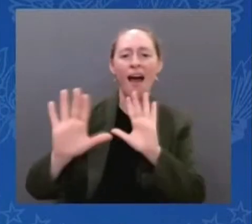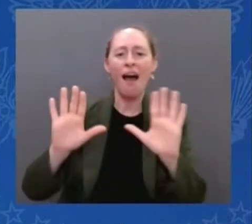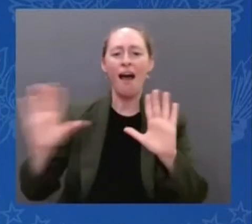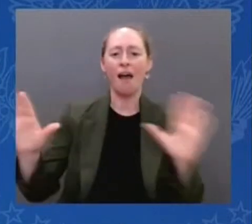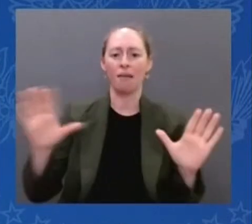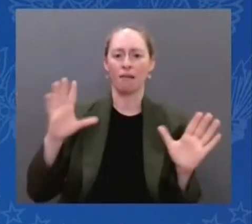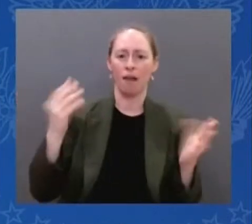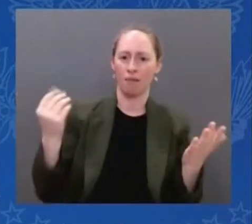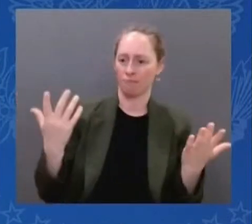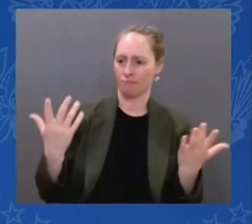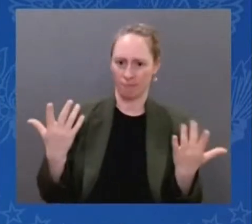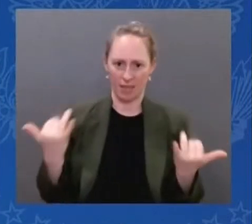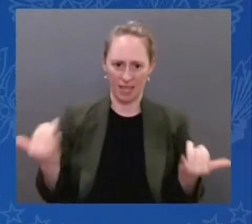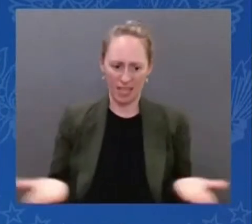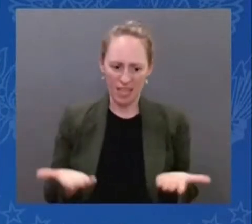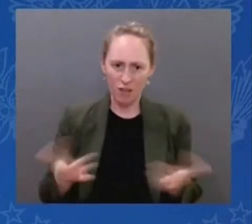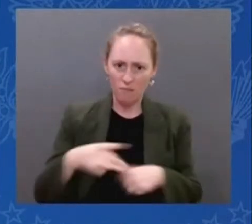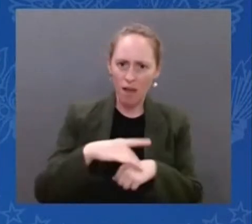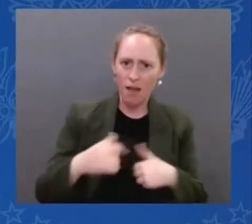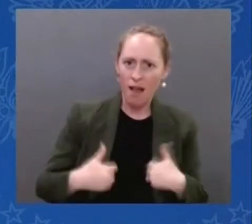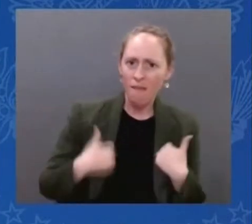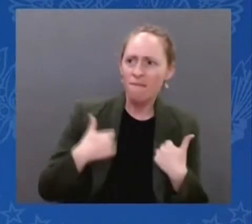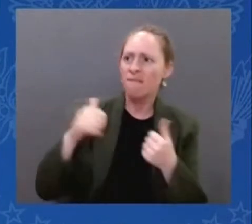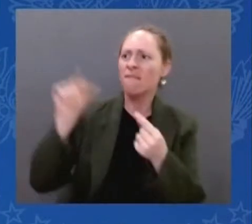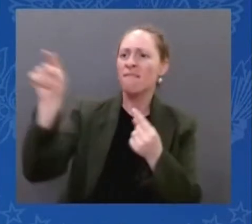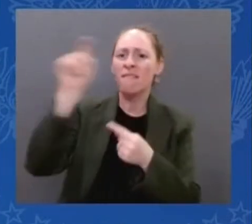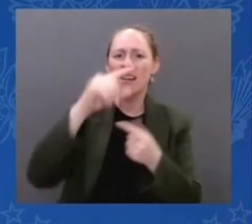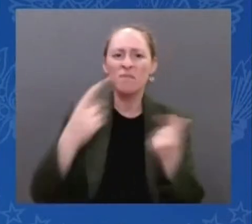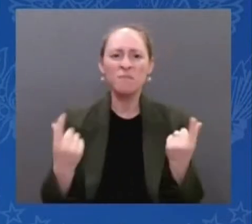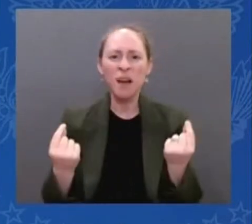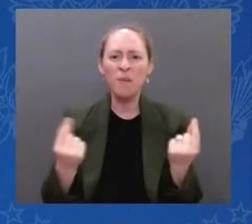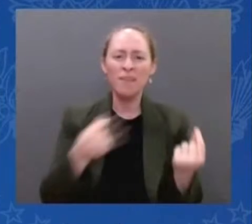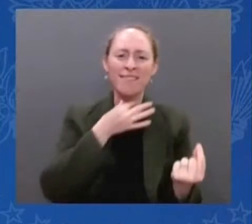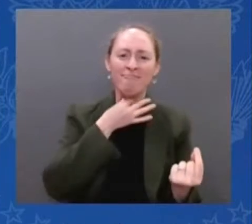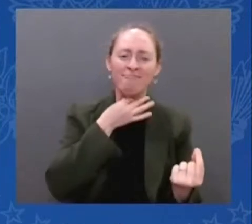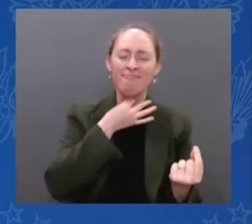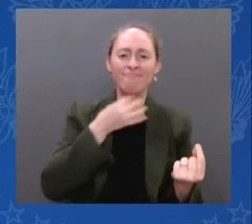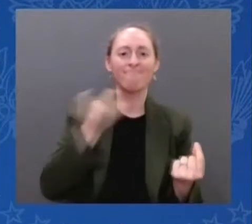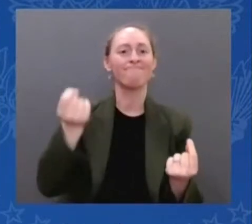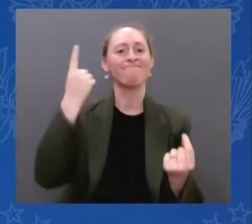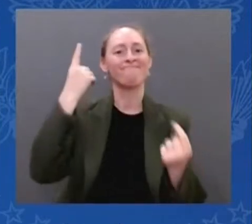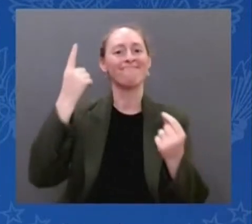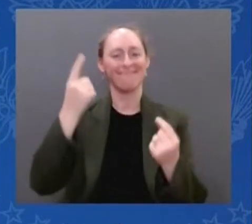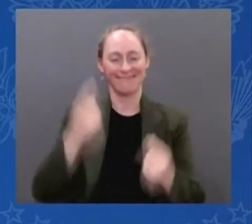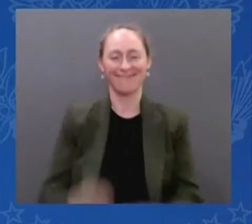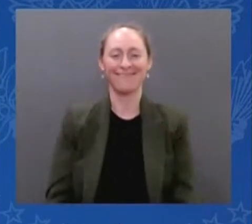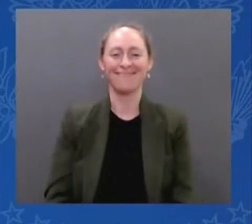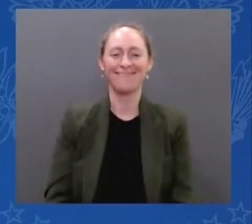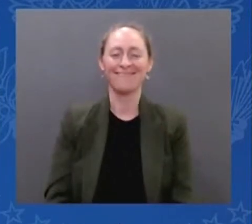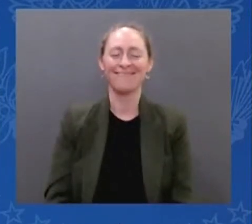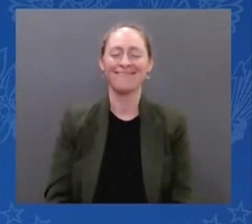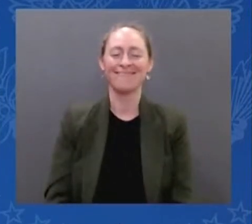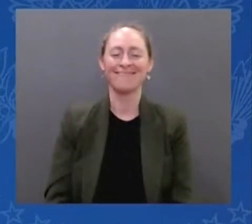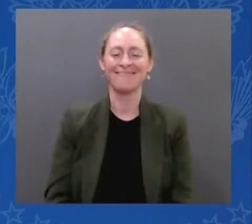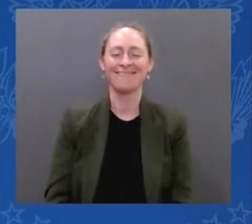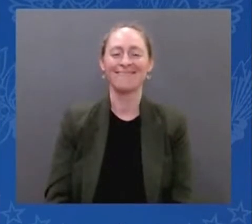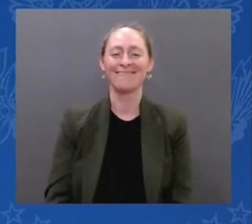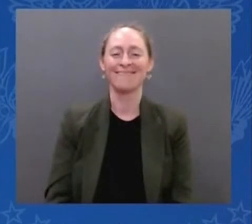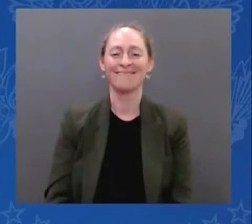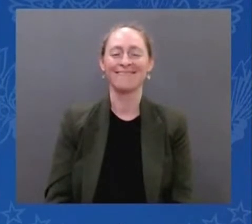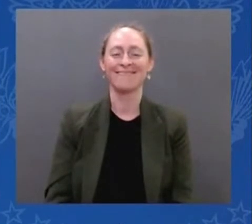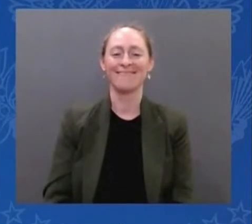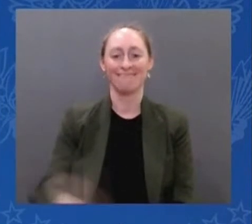endeavor can build upon the international rules and norms that govern our cooperation in space.